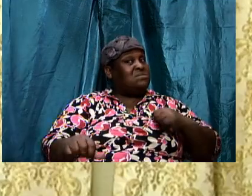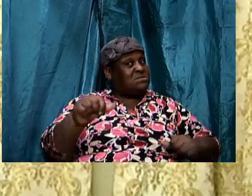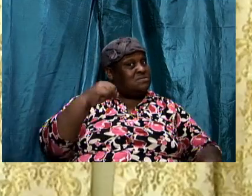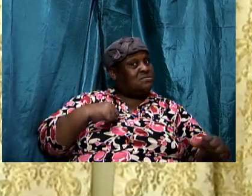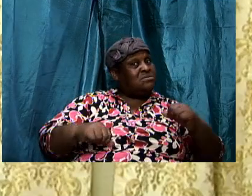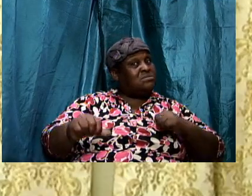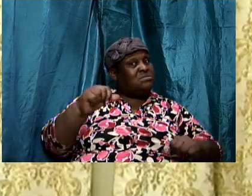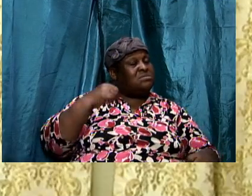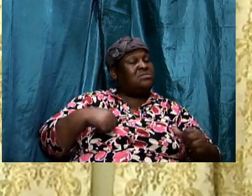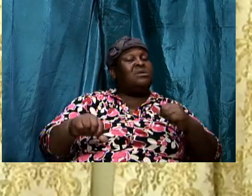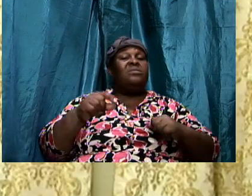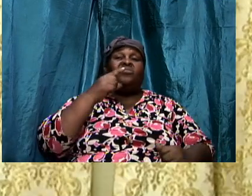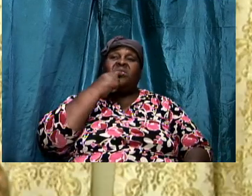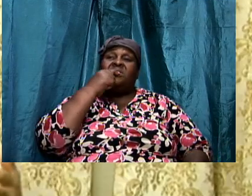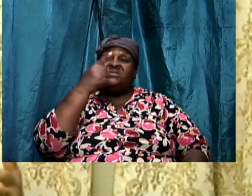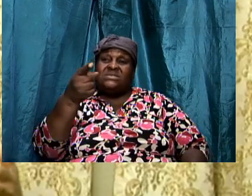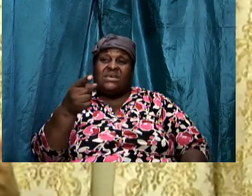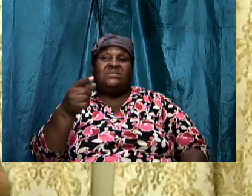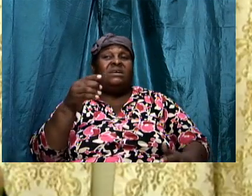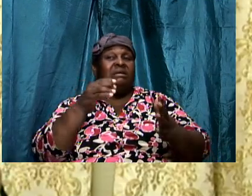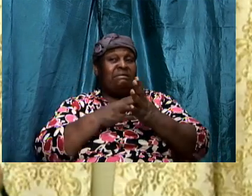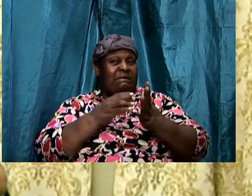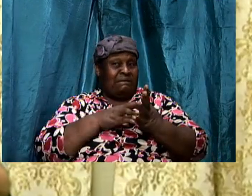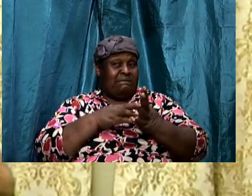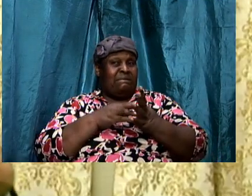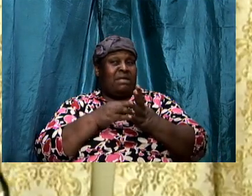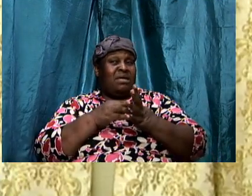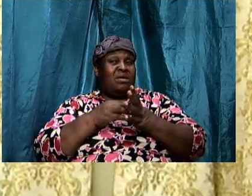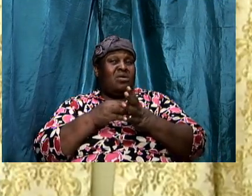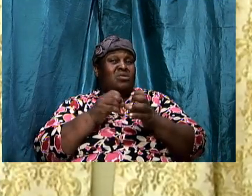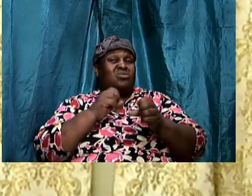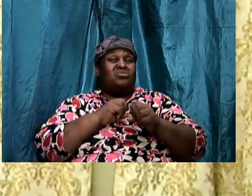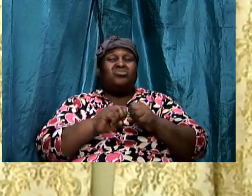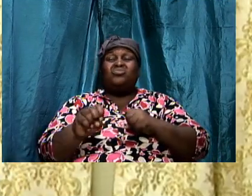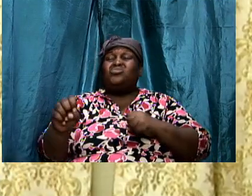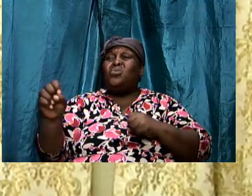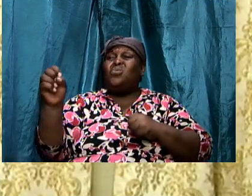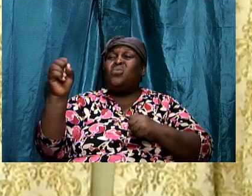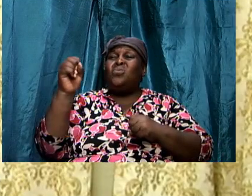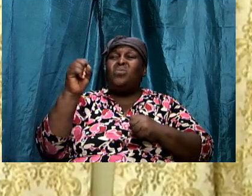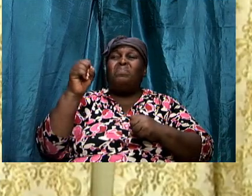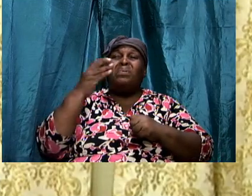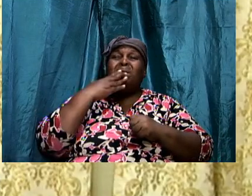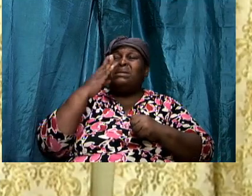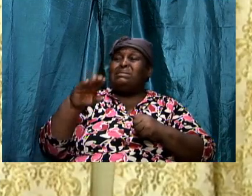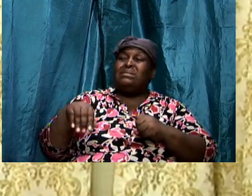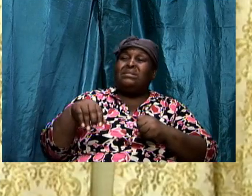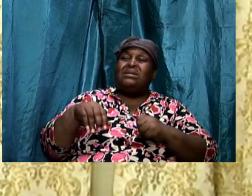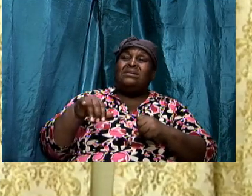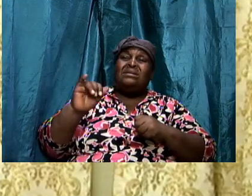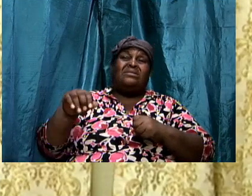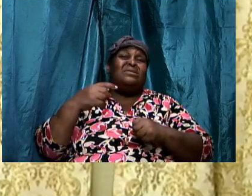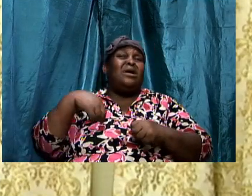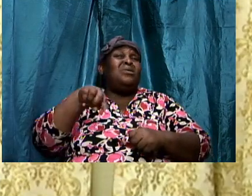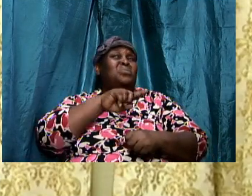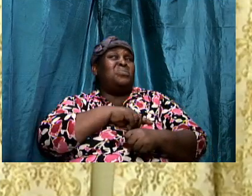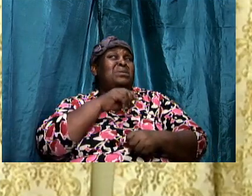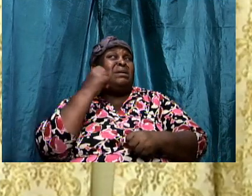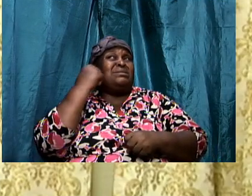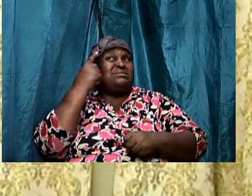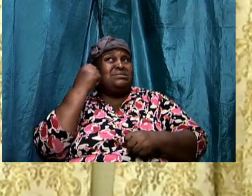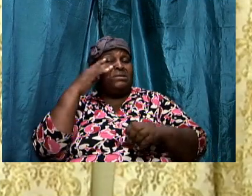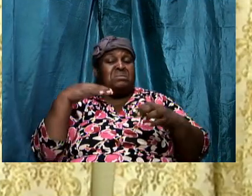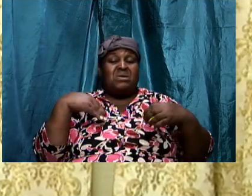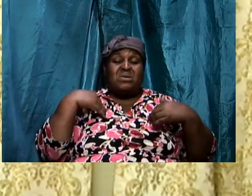i'm going to say it again now because it is it is so crucial that we understand that a young christian